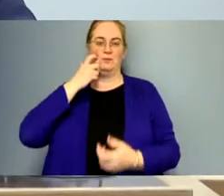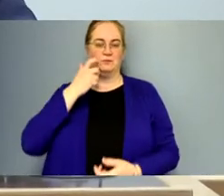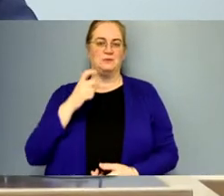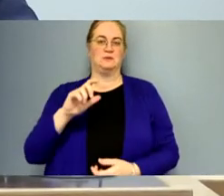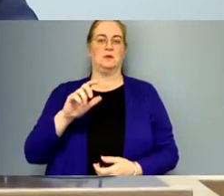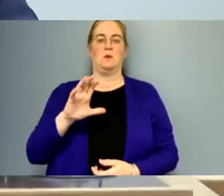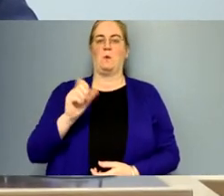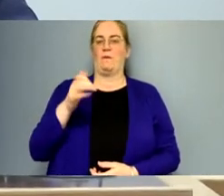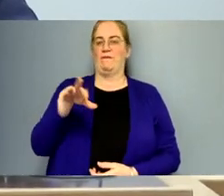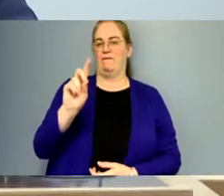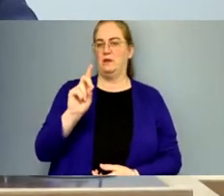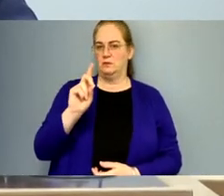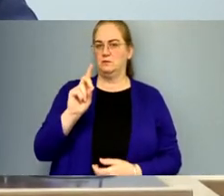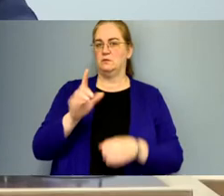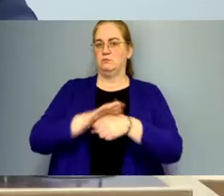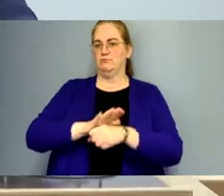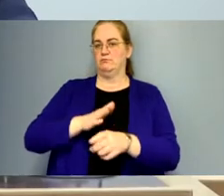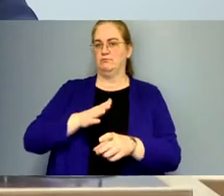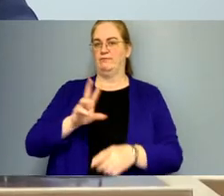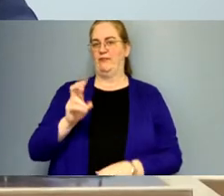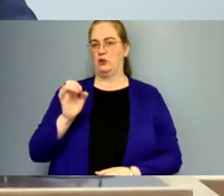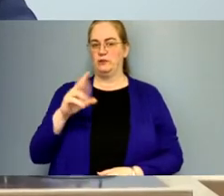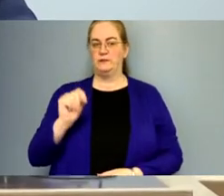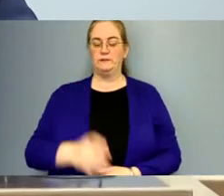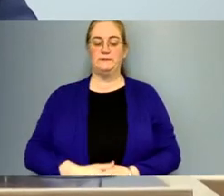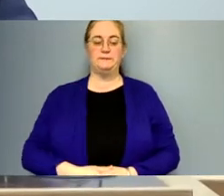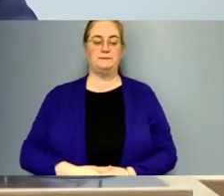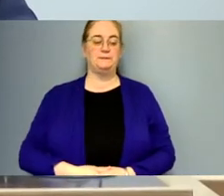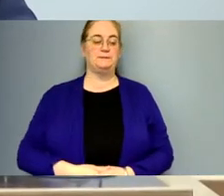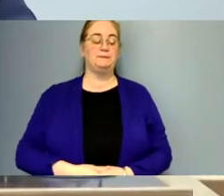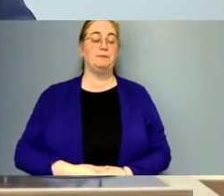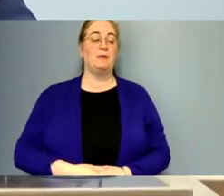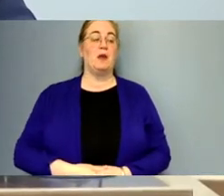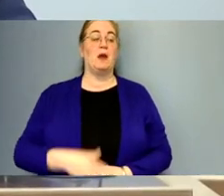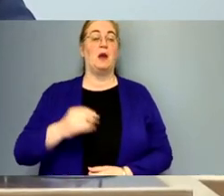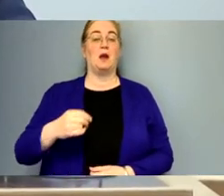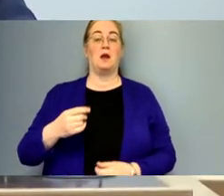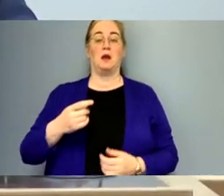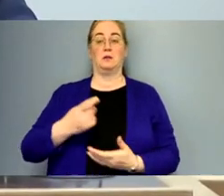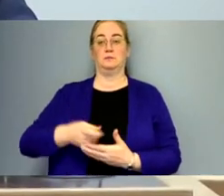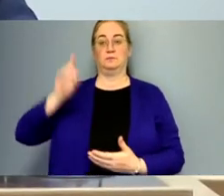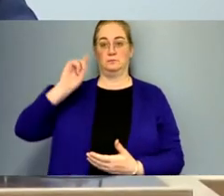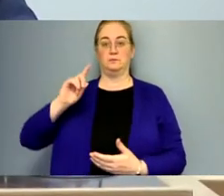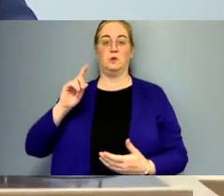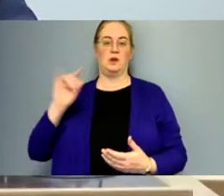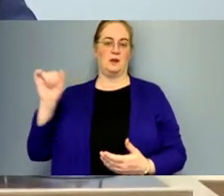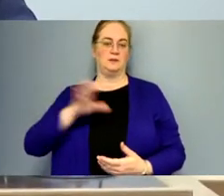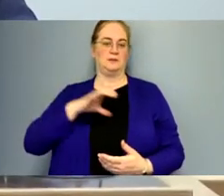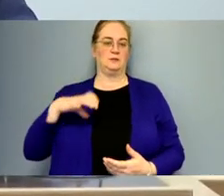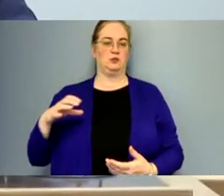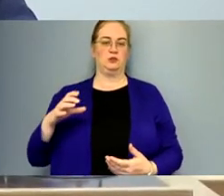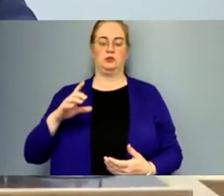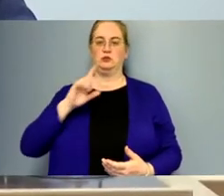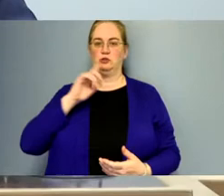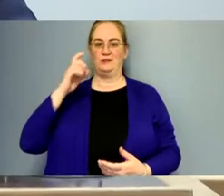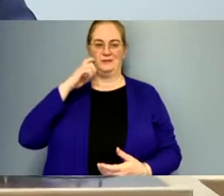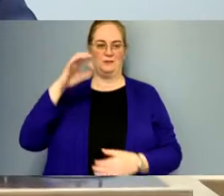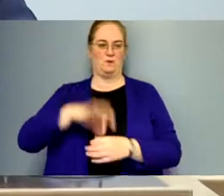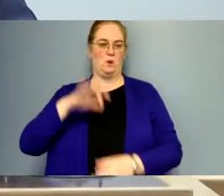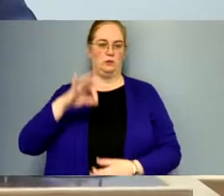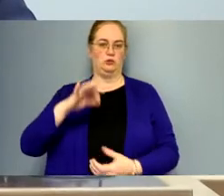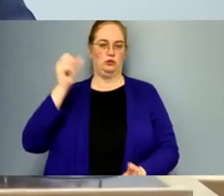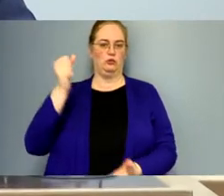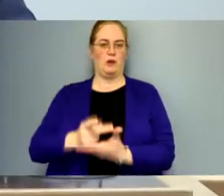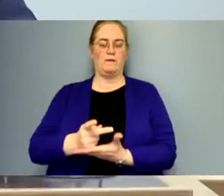COVID. And just the prior week, as the commissioners just voted to ratify